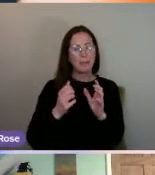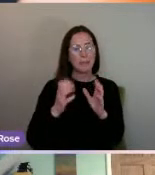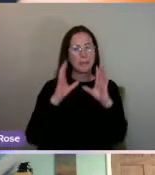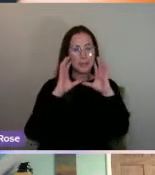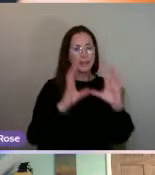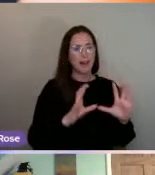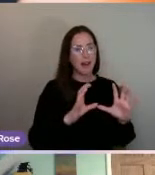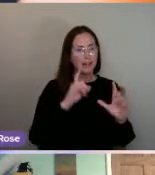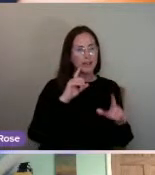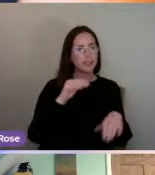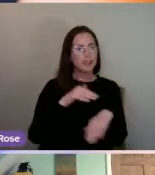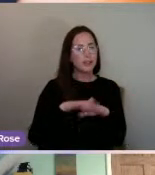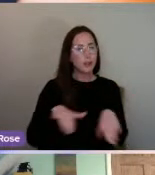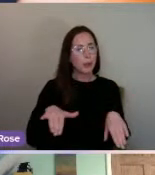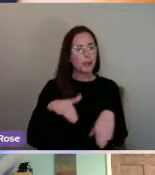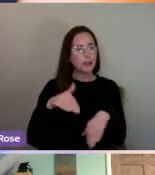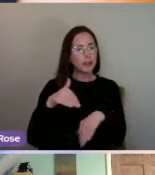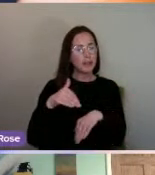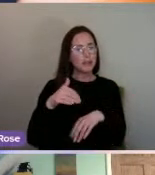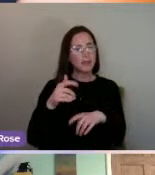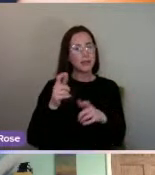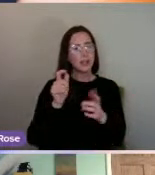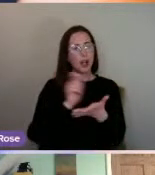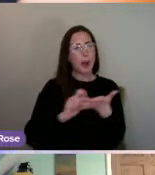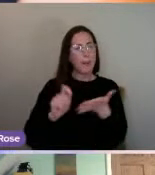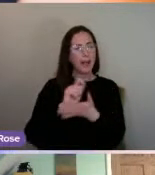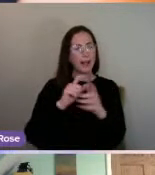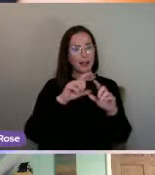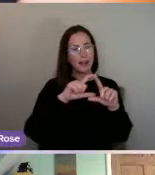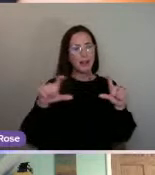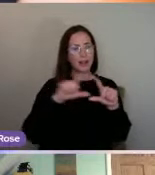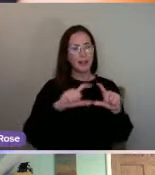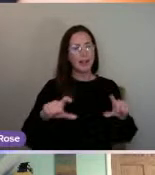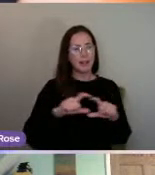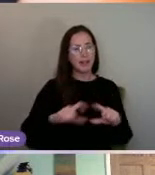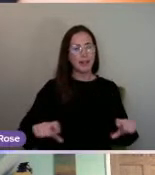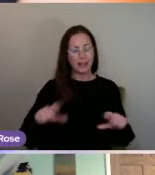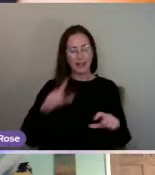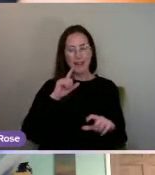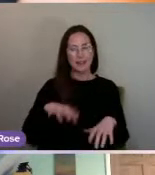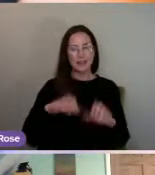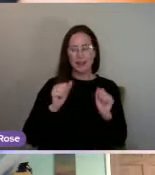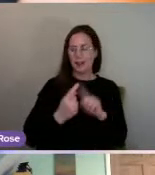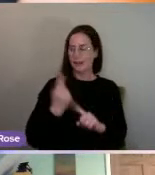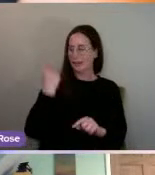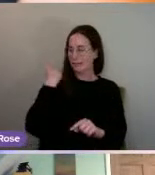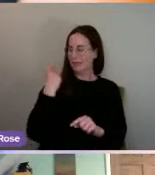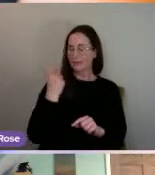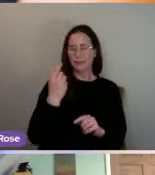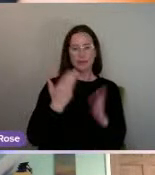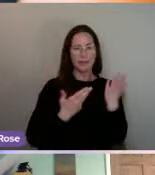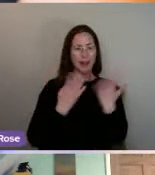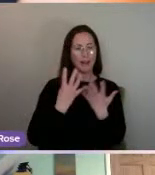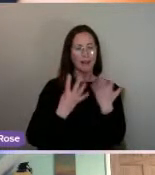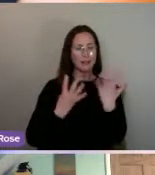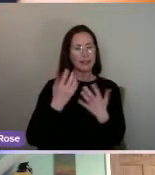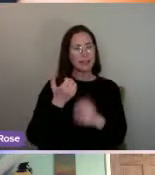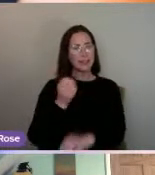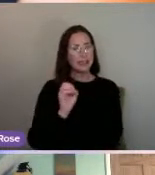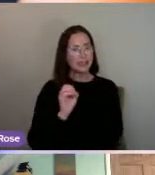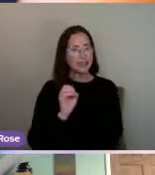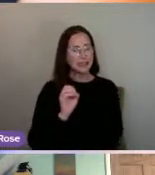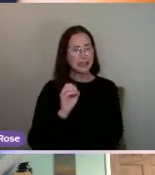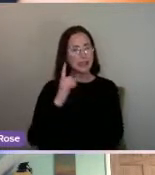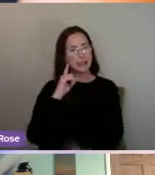comic characters. And they started in the Beezer in the 1960s. And they've been going